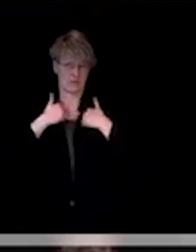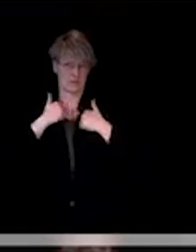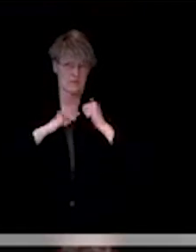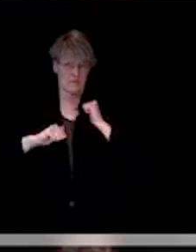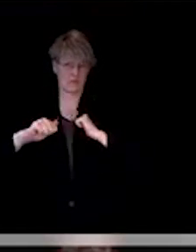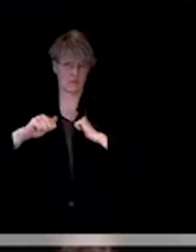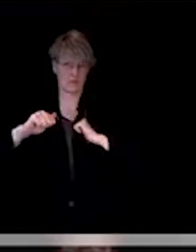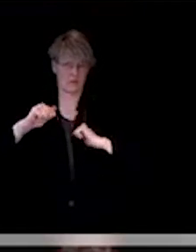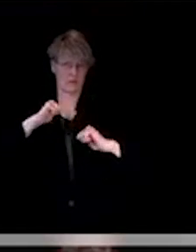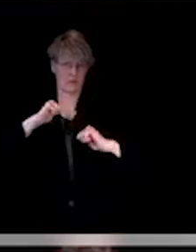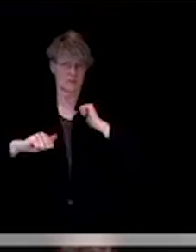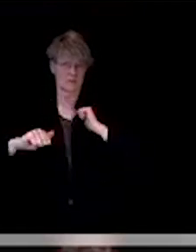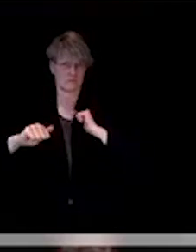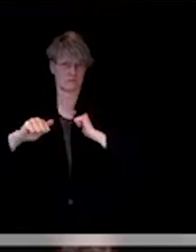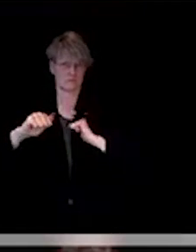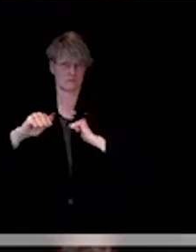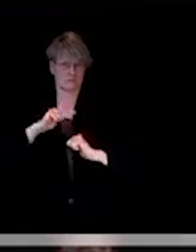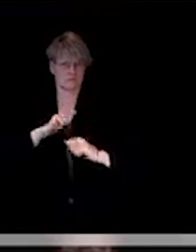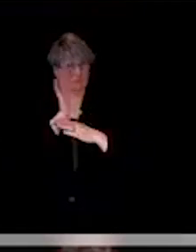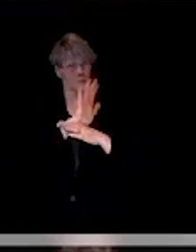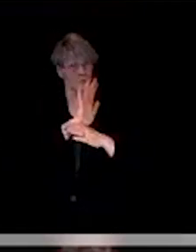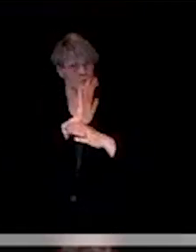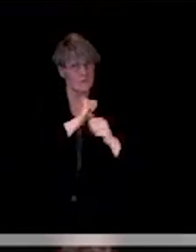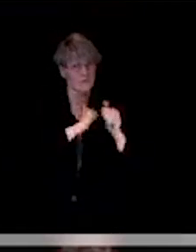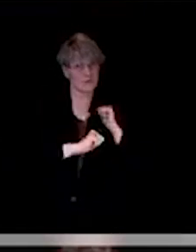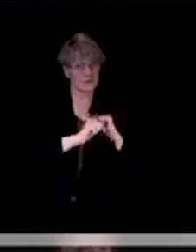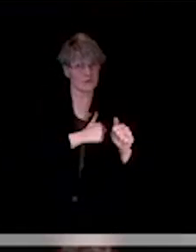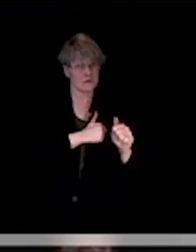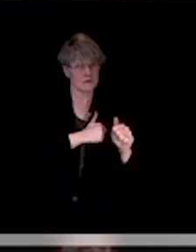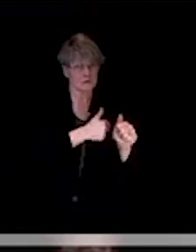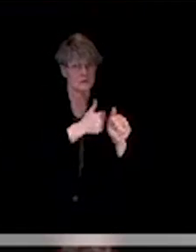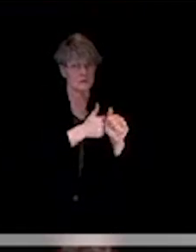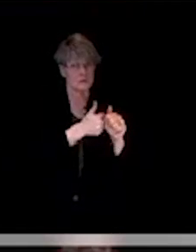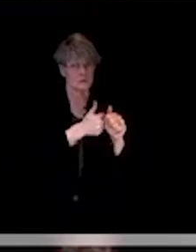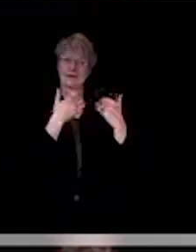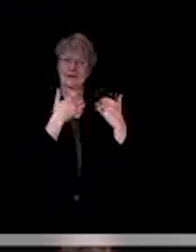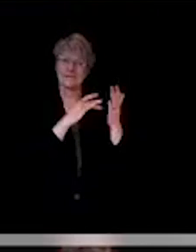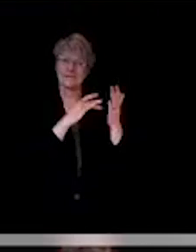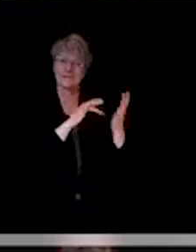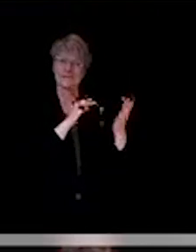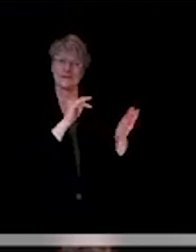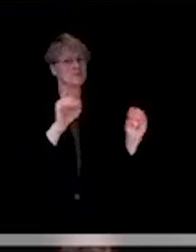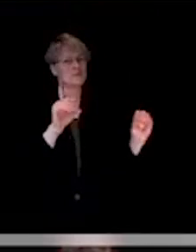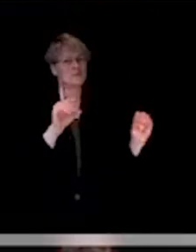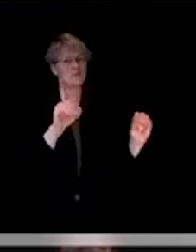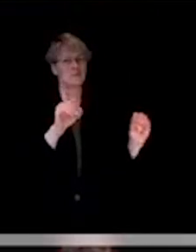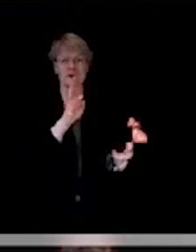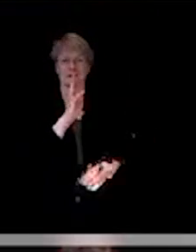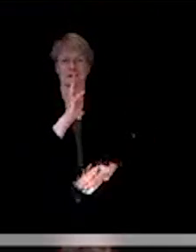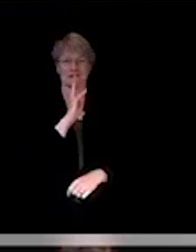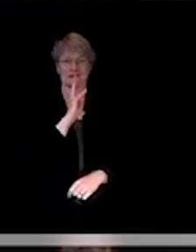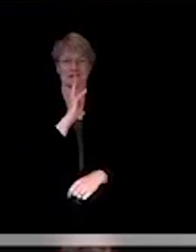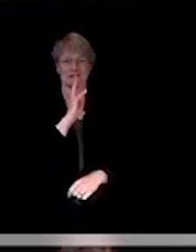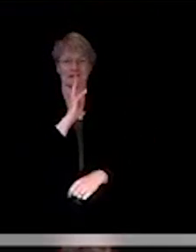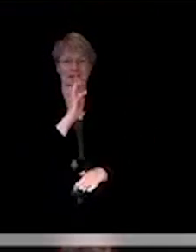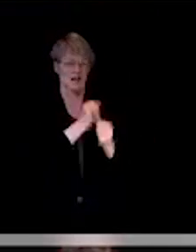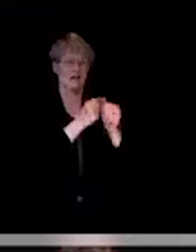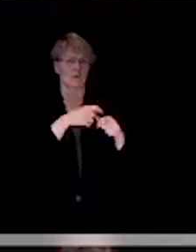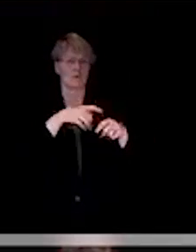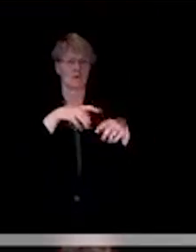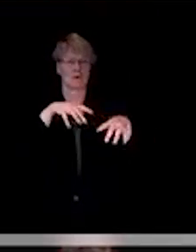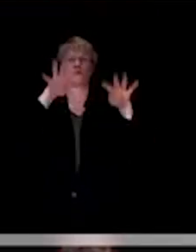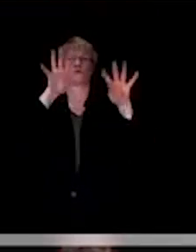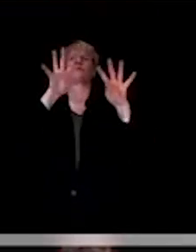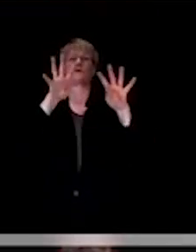movie theaters are, have the advantage of that no one's talking and everyone's facing the same direction.